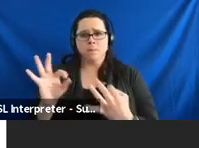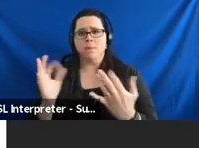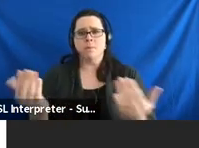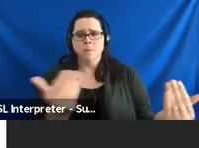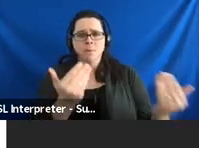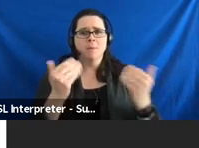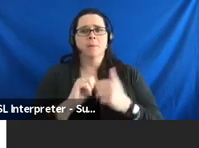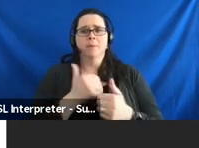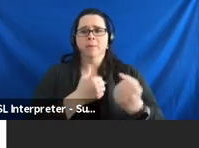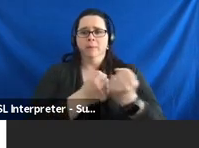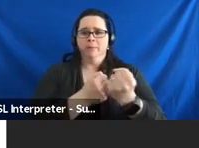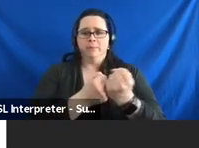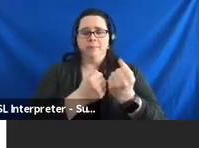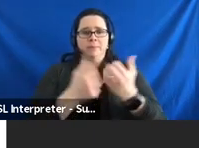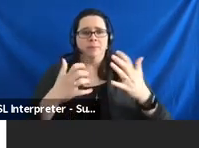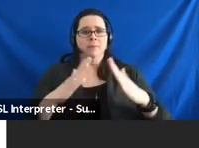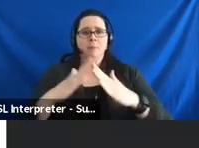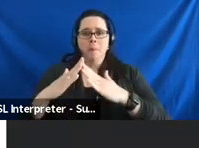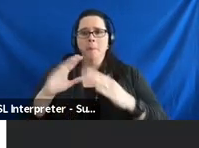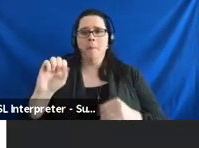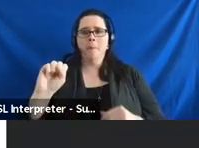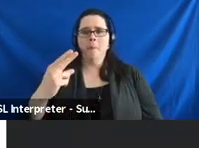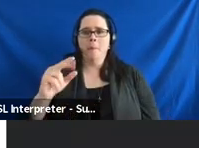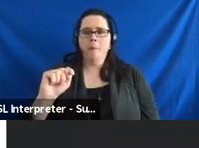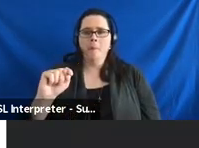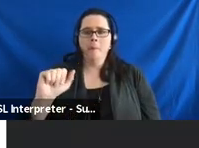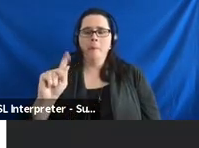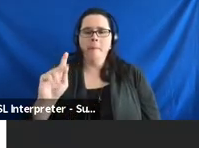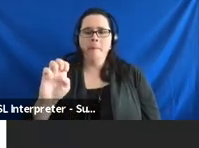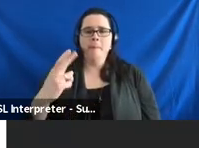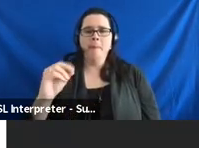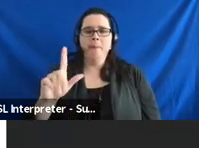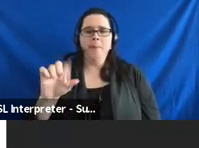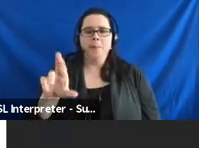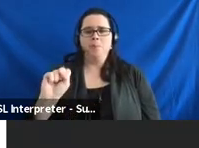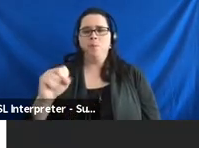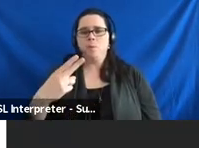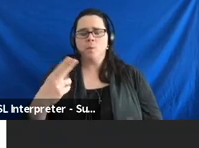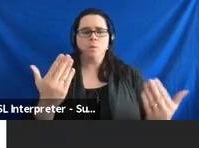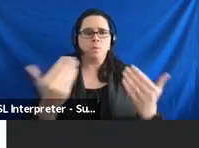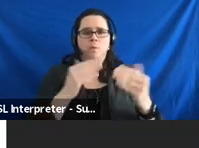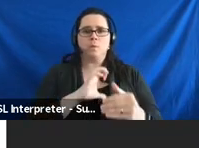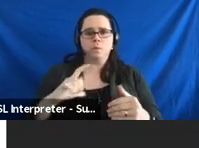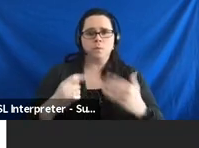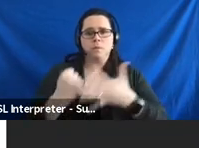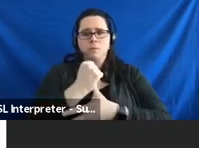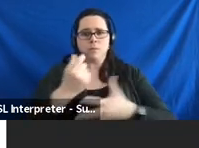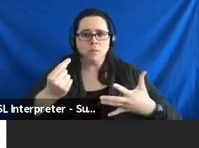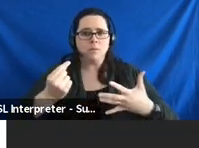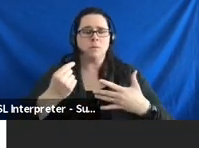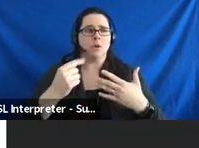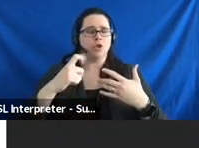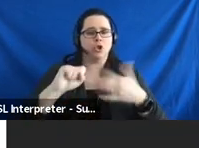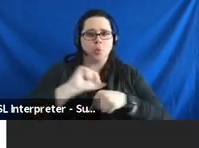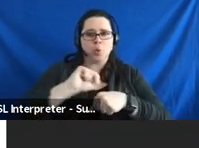our advocates, a lot of community stakeholders, family members, about what the council should prioritize, what they should